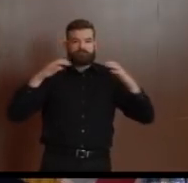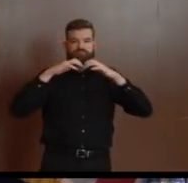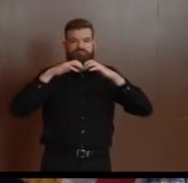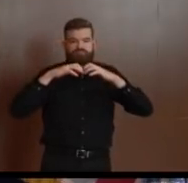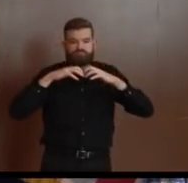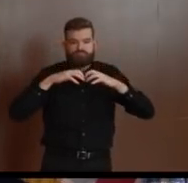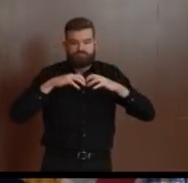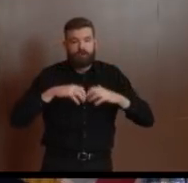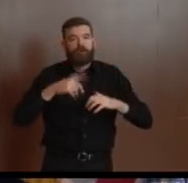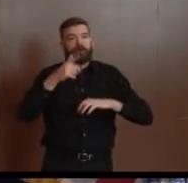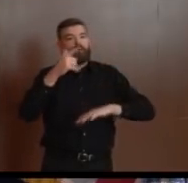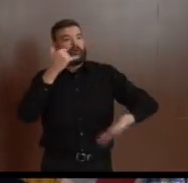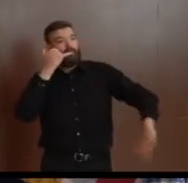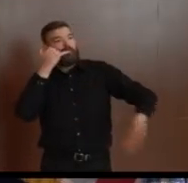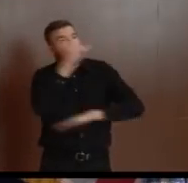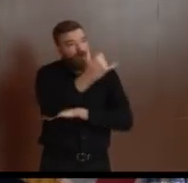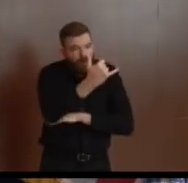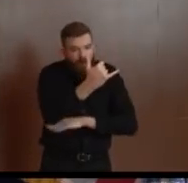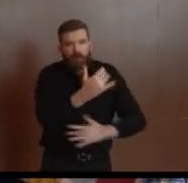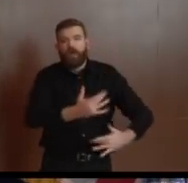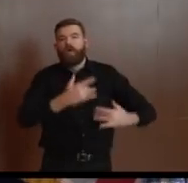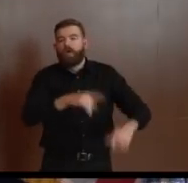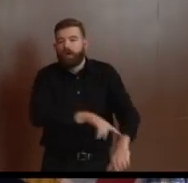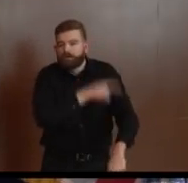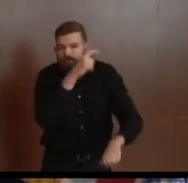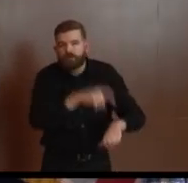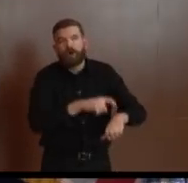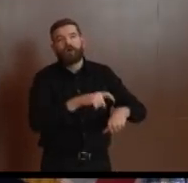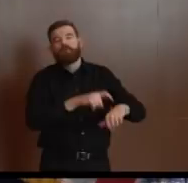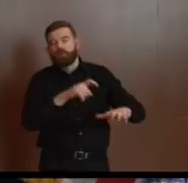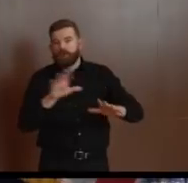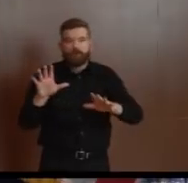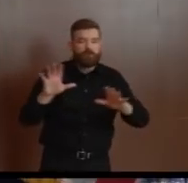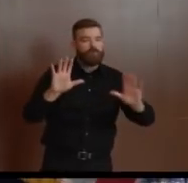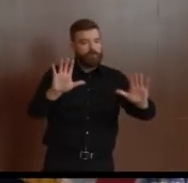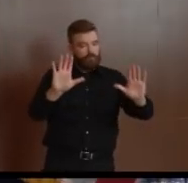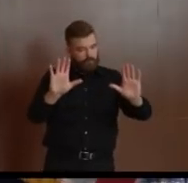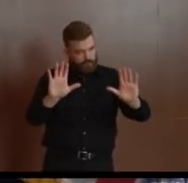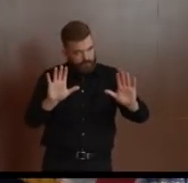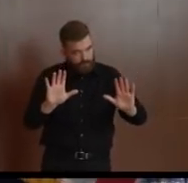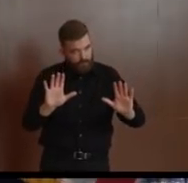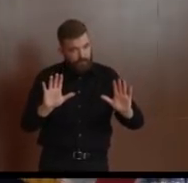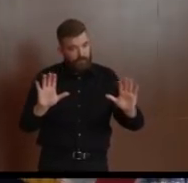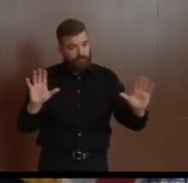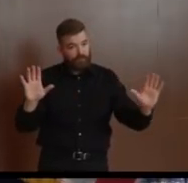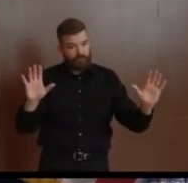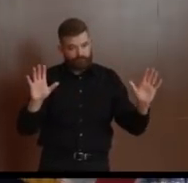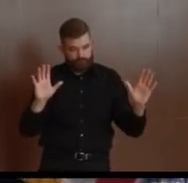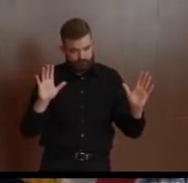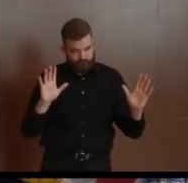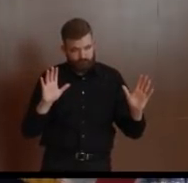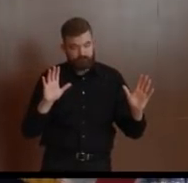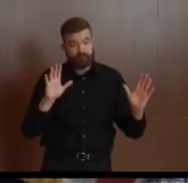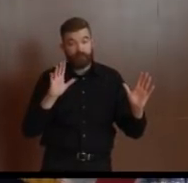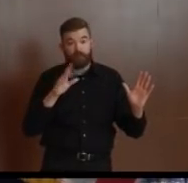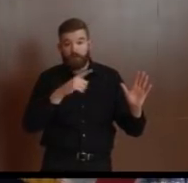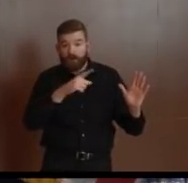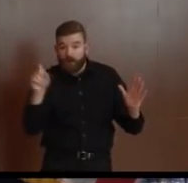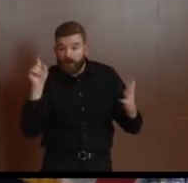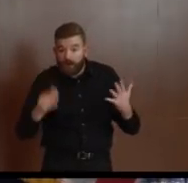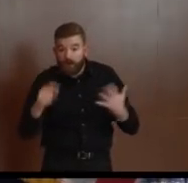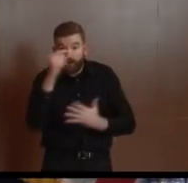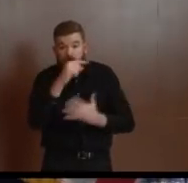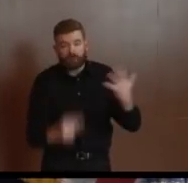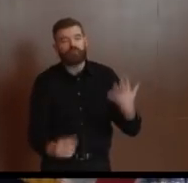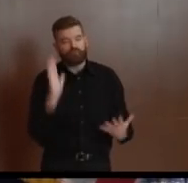To be perfectly clear, no one is going to go without the vital services they need. No one will be left behind. And the